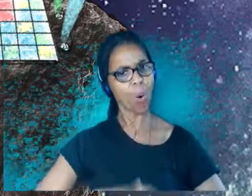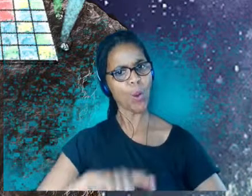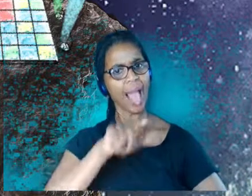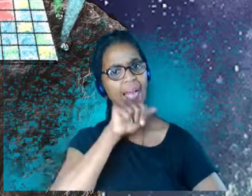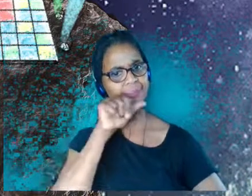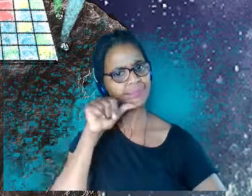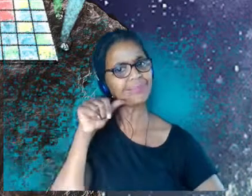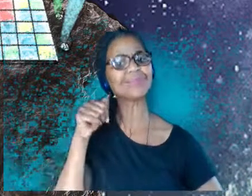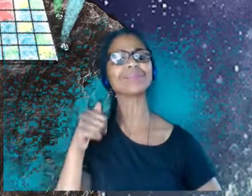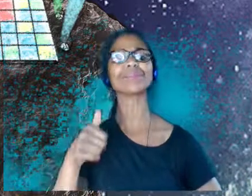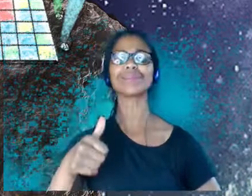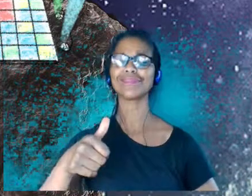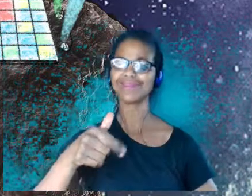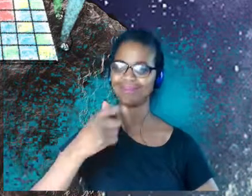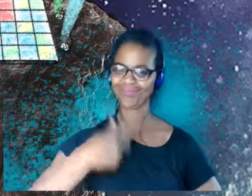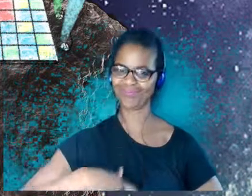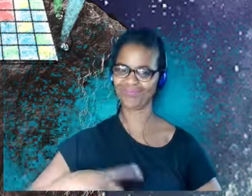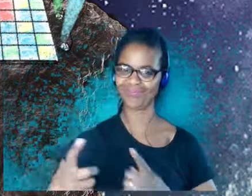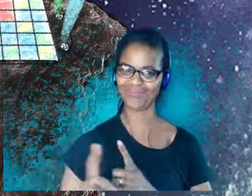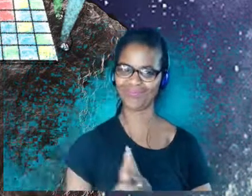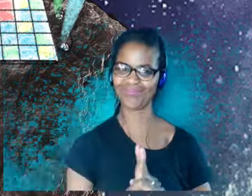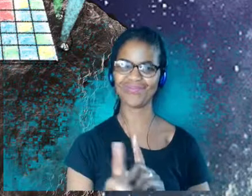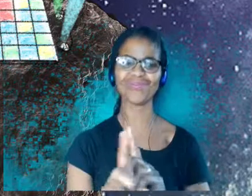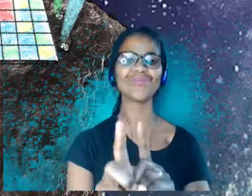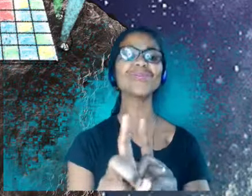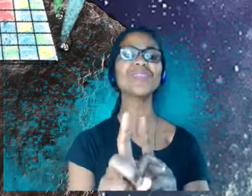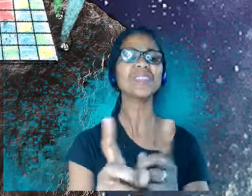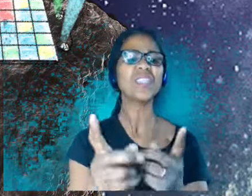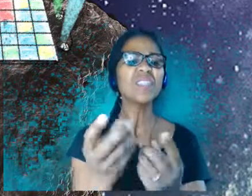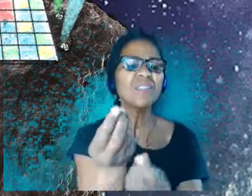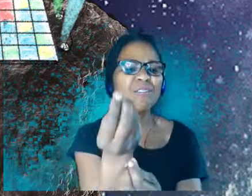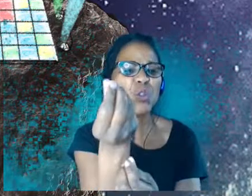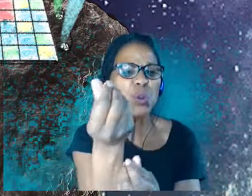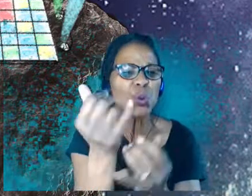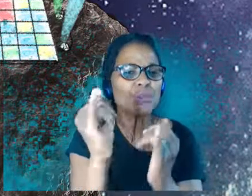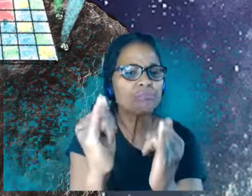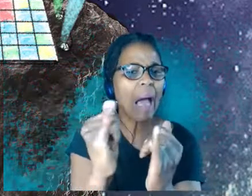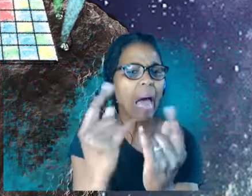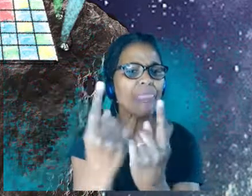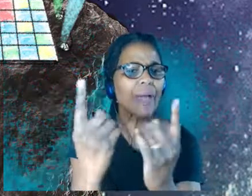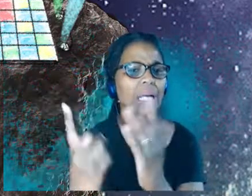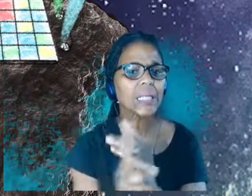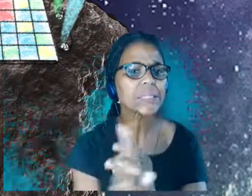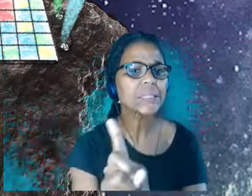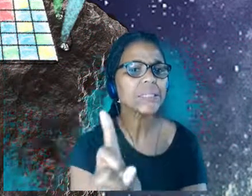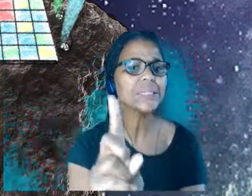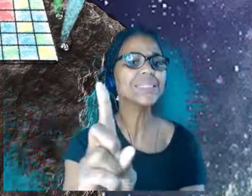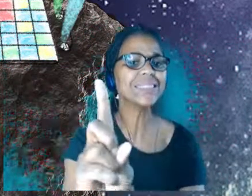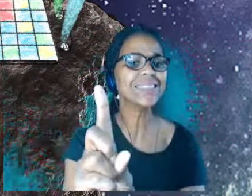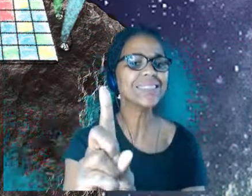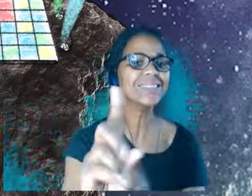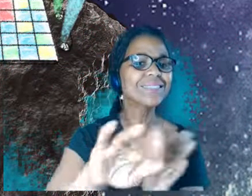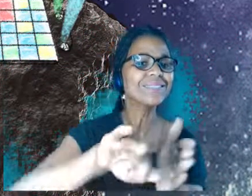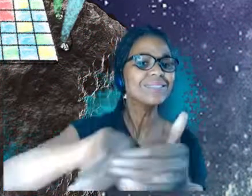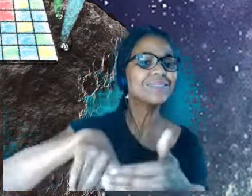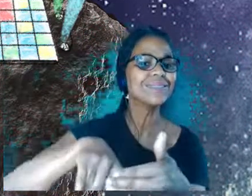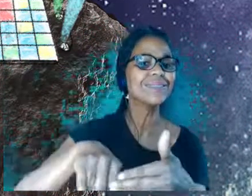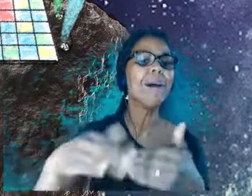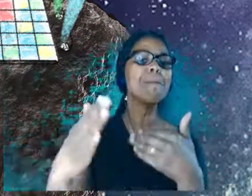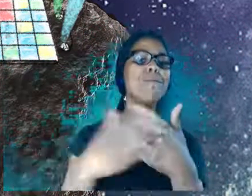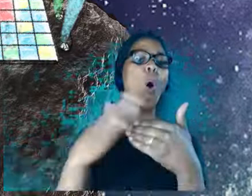say for the few bad apples that I've experienced, they are greatly outnumbered by